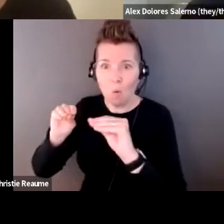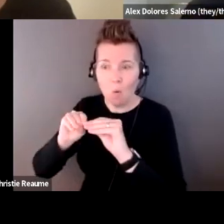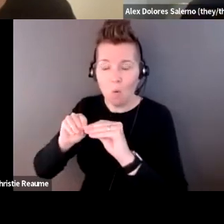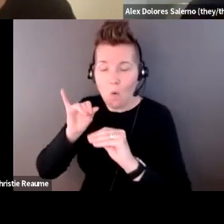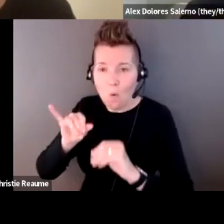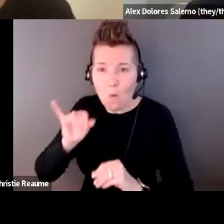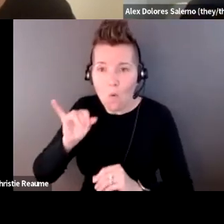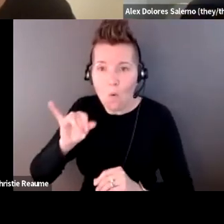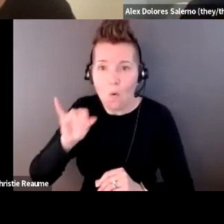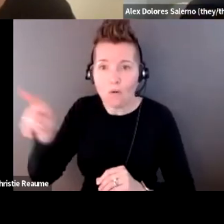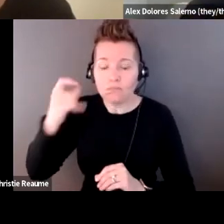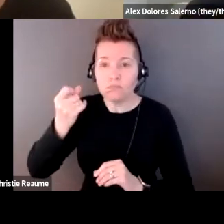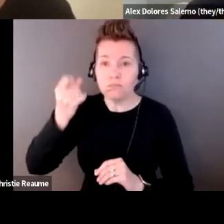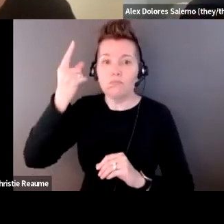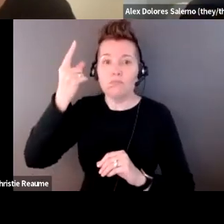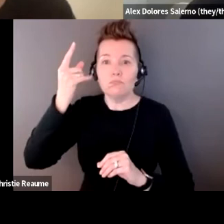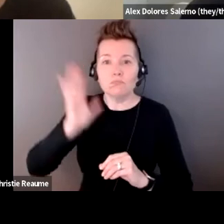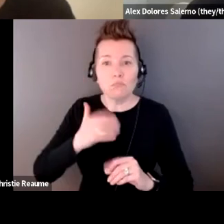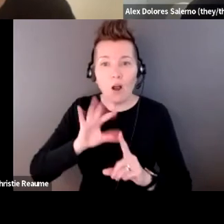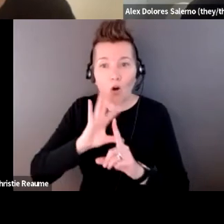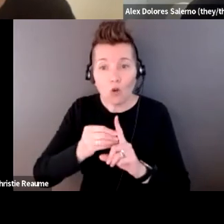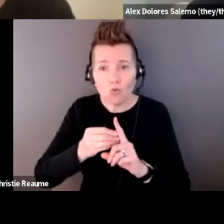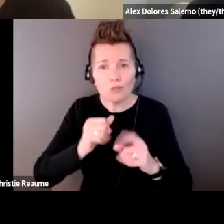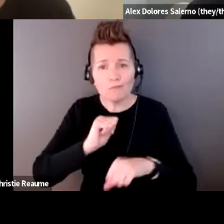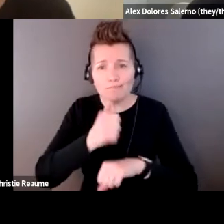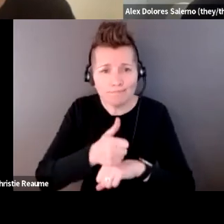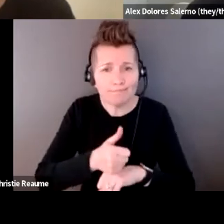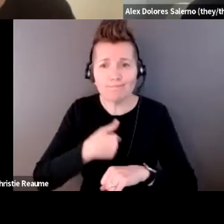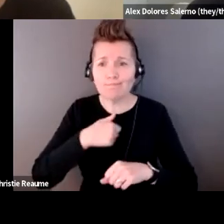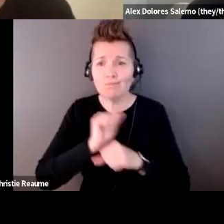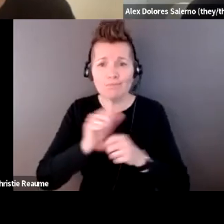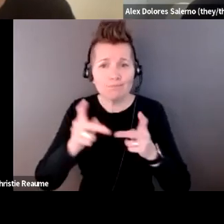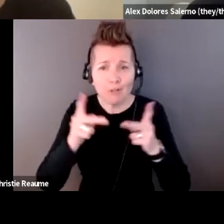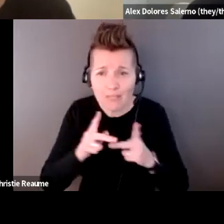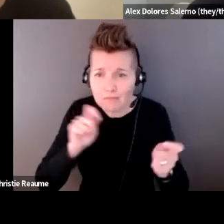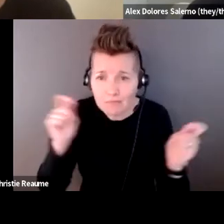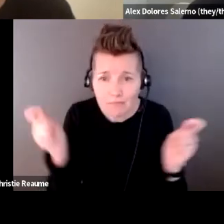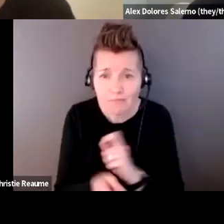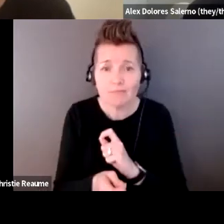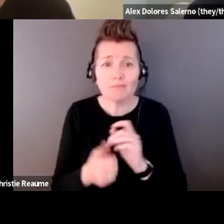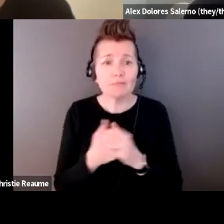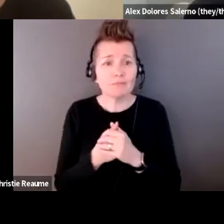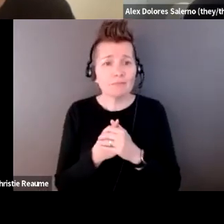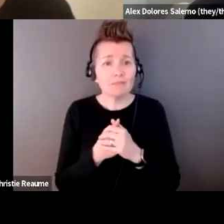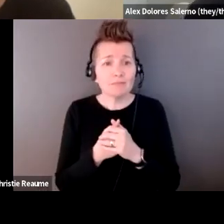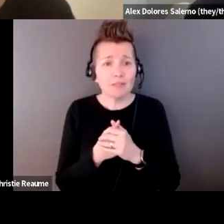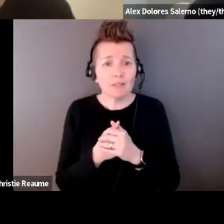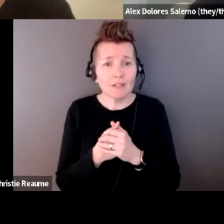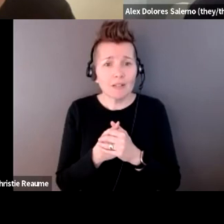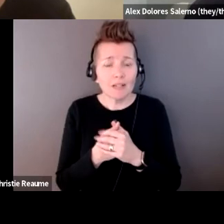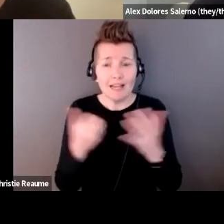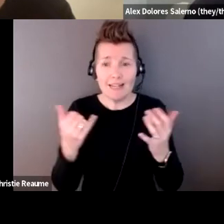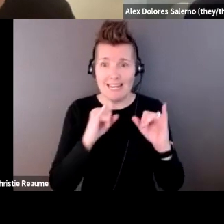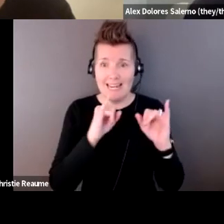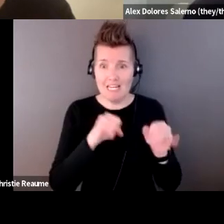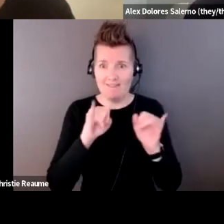arrangements, our workplace practices, the sort of neoliberal idea of the individual has